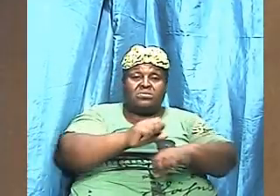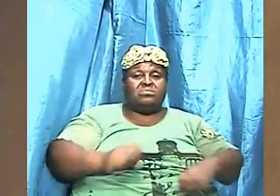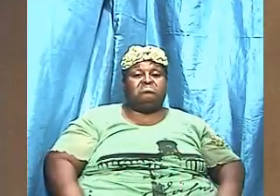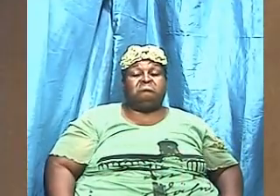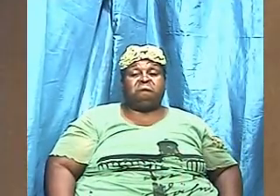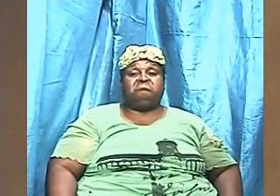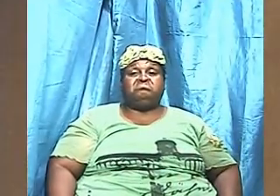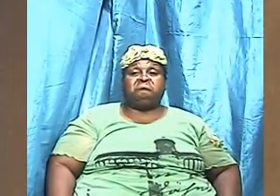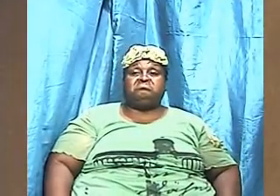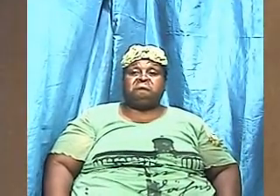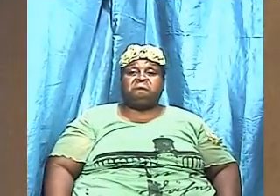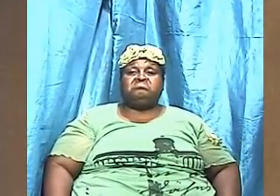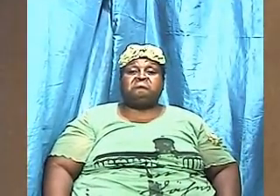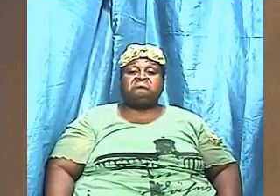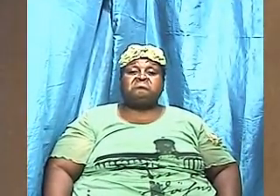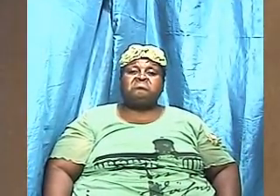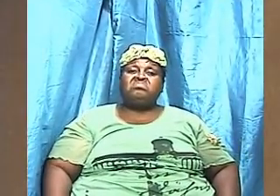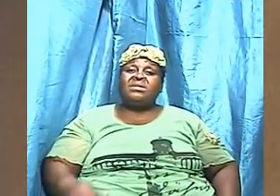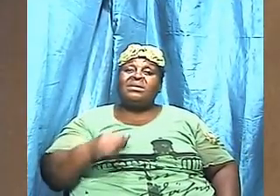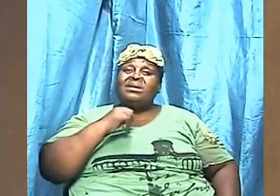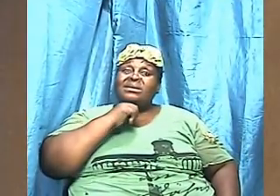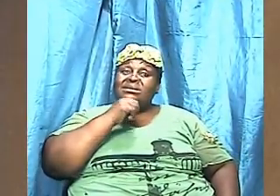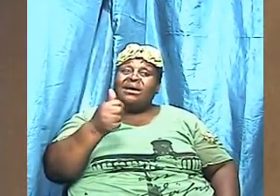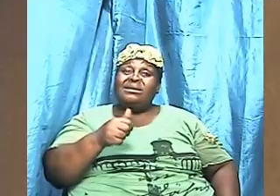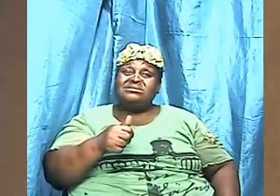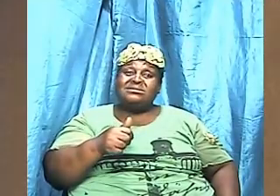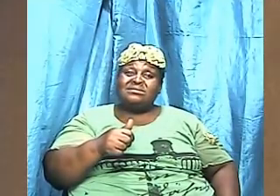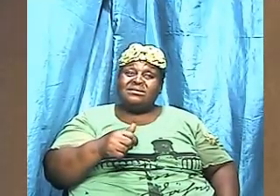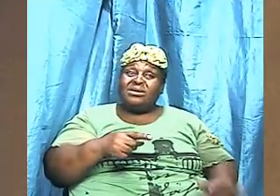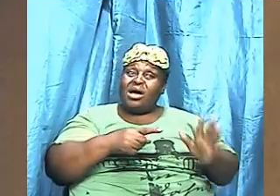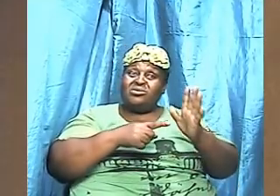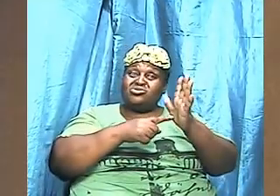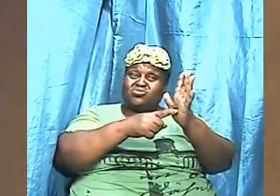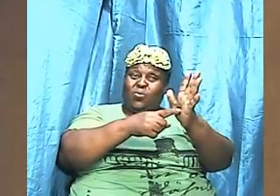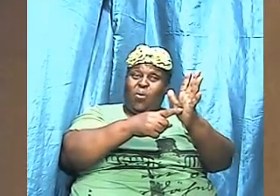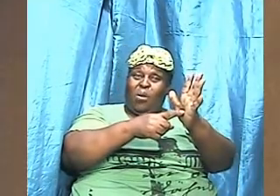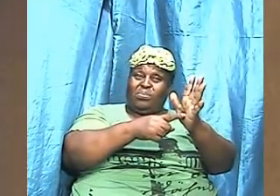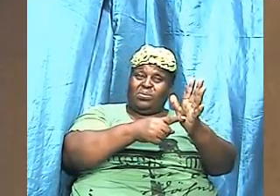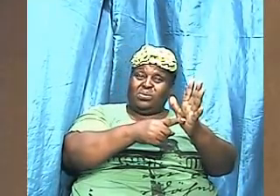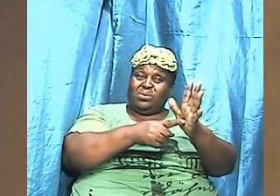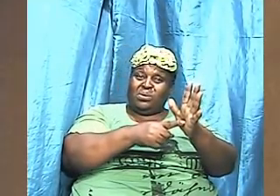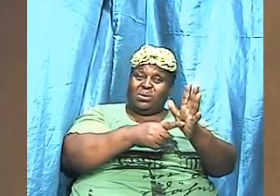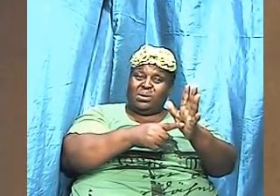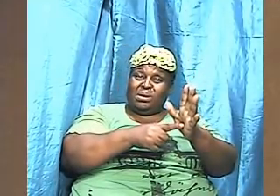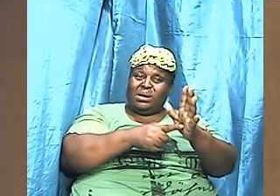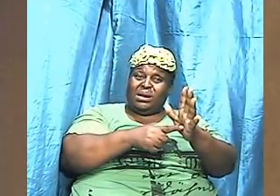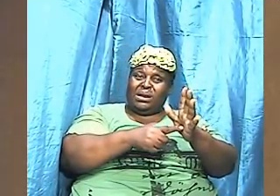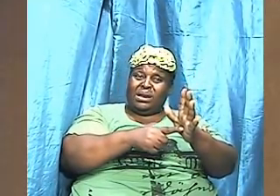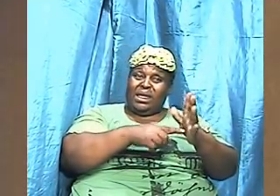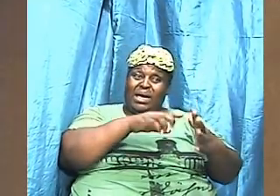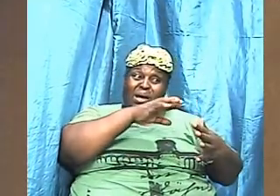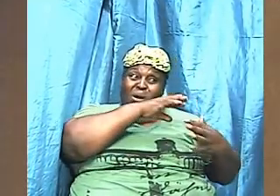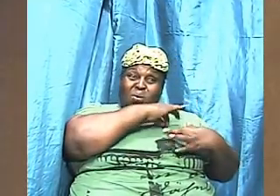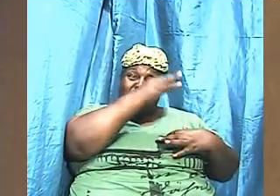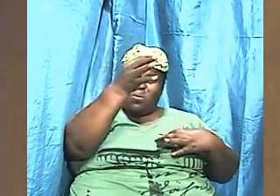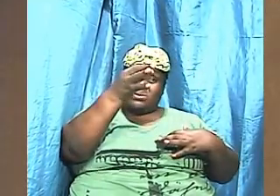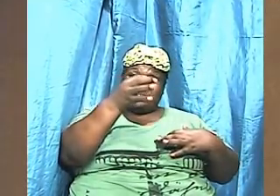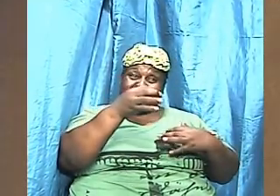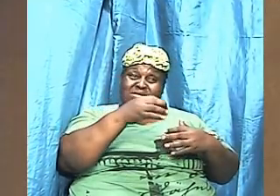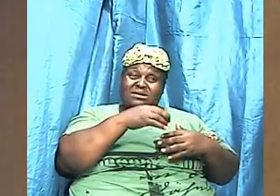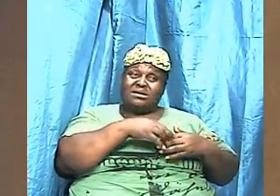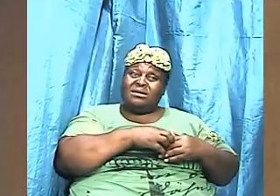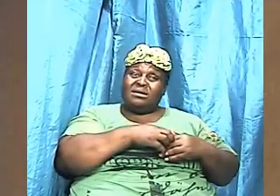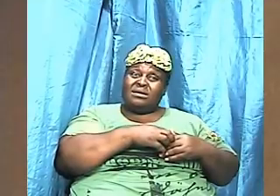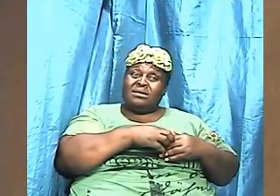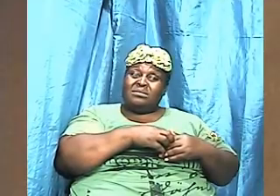it is not that he's going to turn up like a phantom or ghost in the house these are the channels that